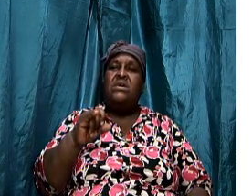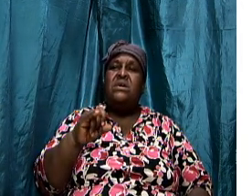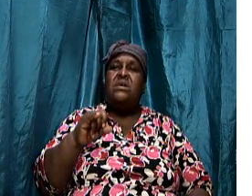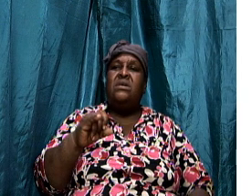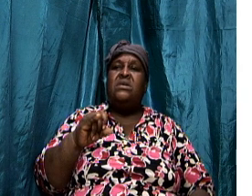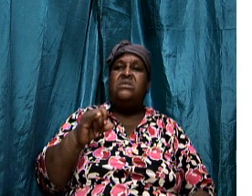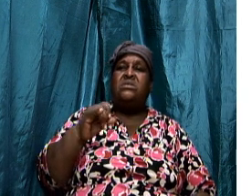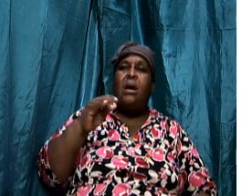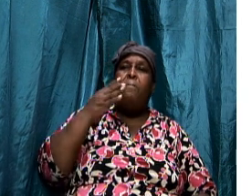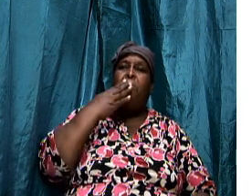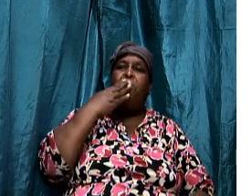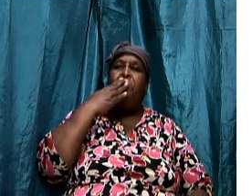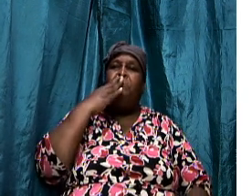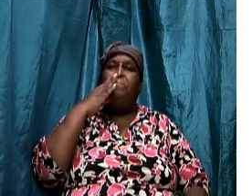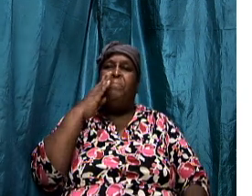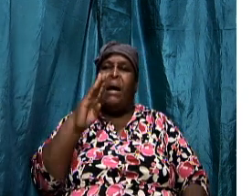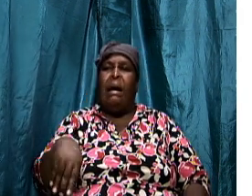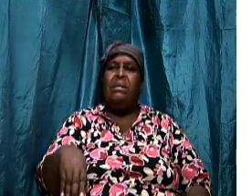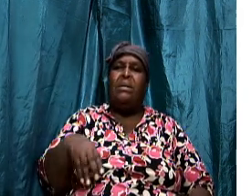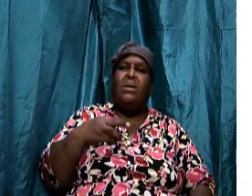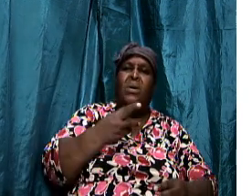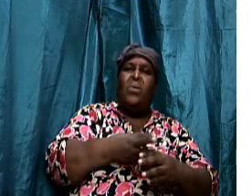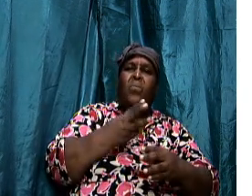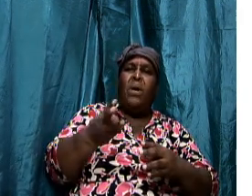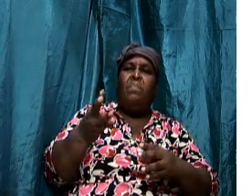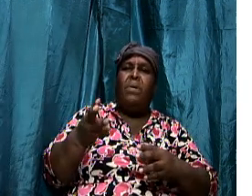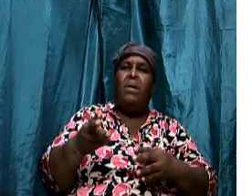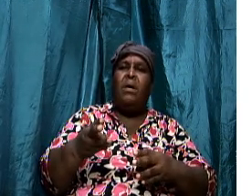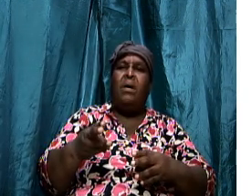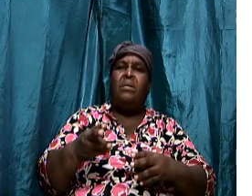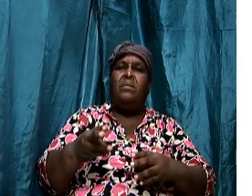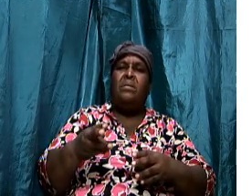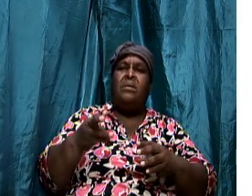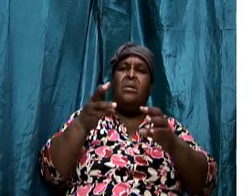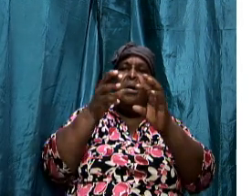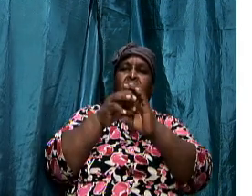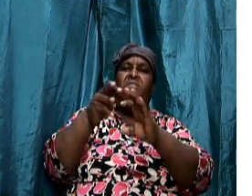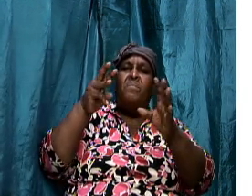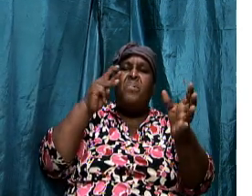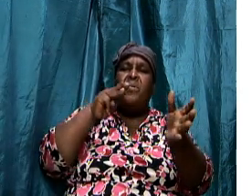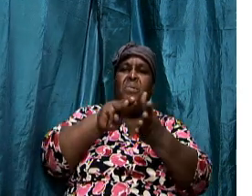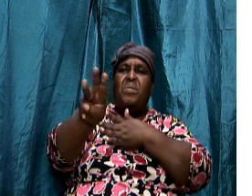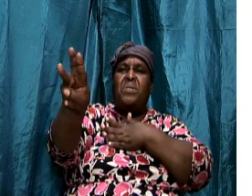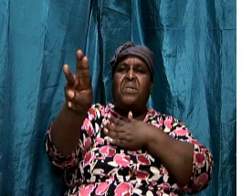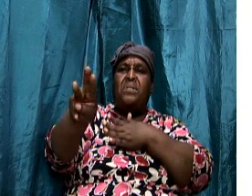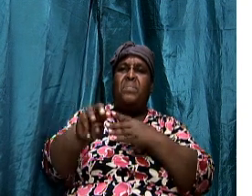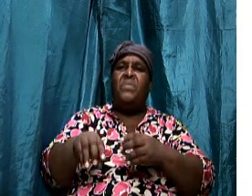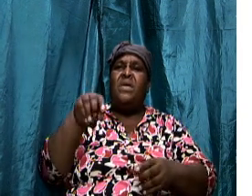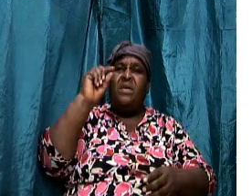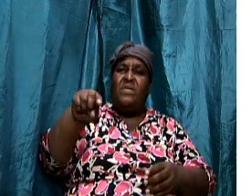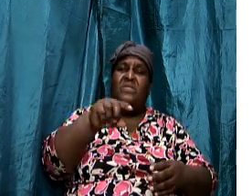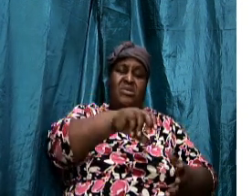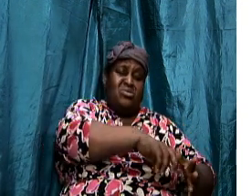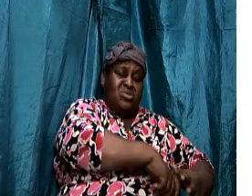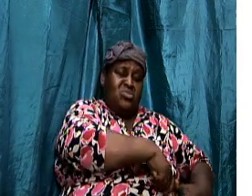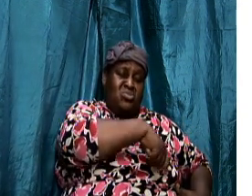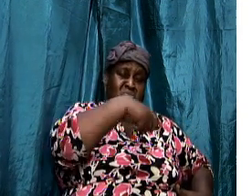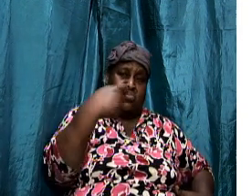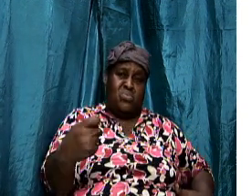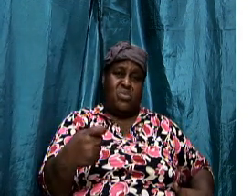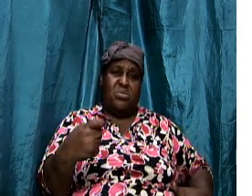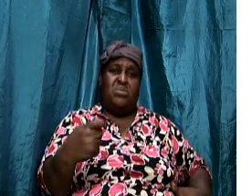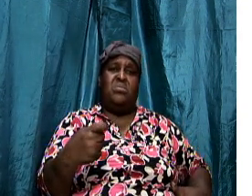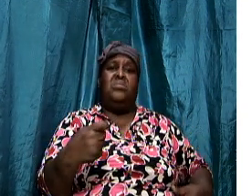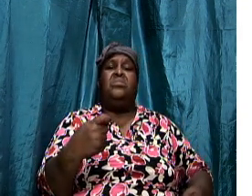of murder. In fact, let me tell you a little bit about this particular sword. This